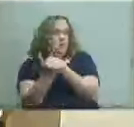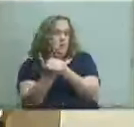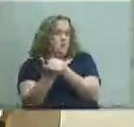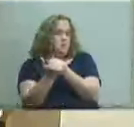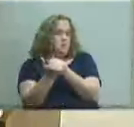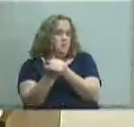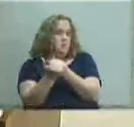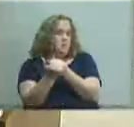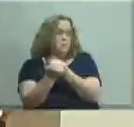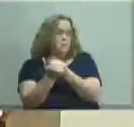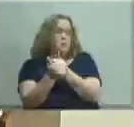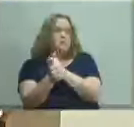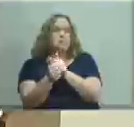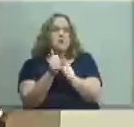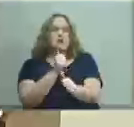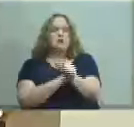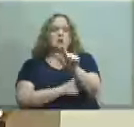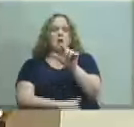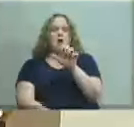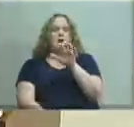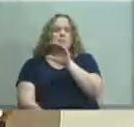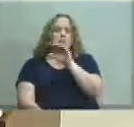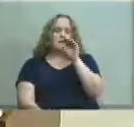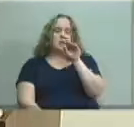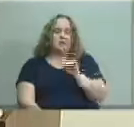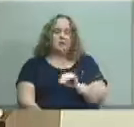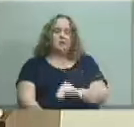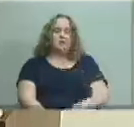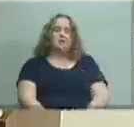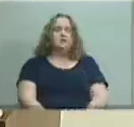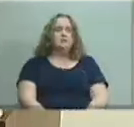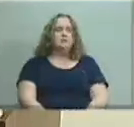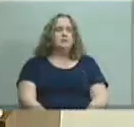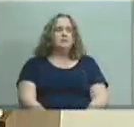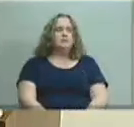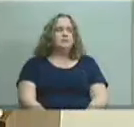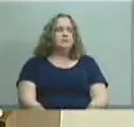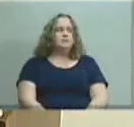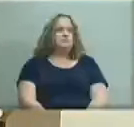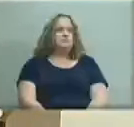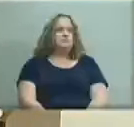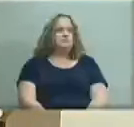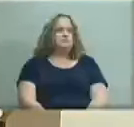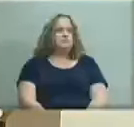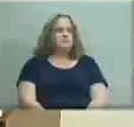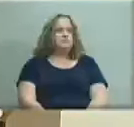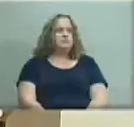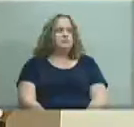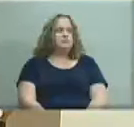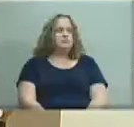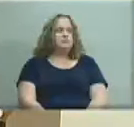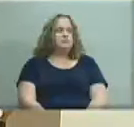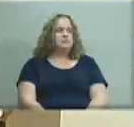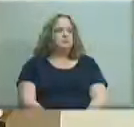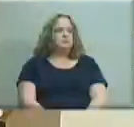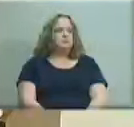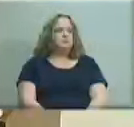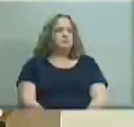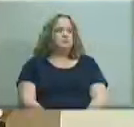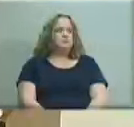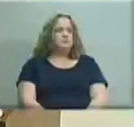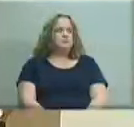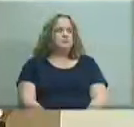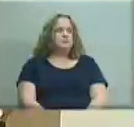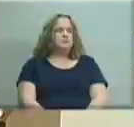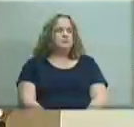okay okay so that passes unanimously and now i believe we have